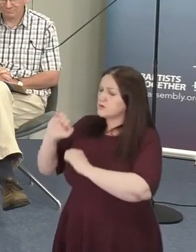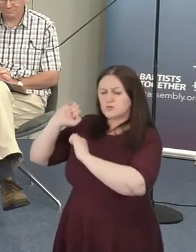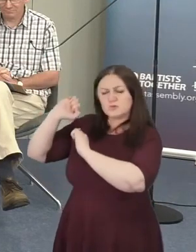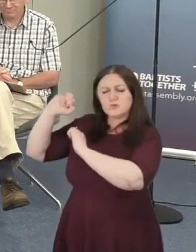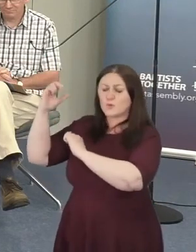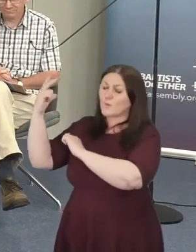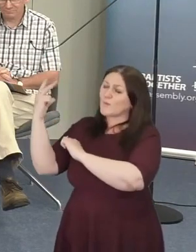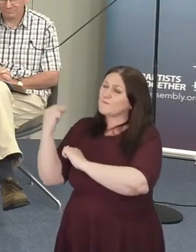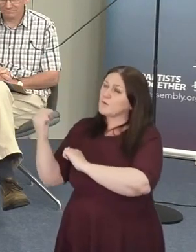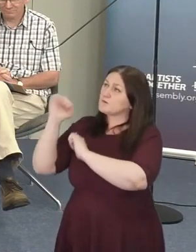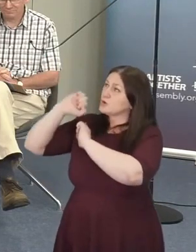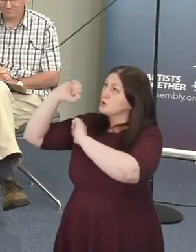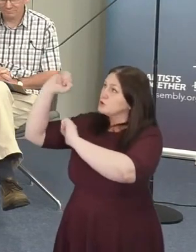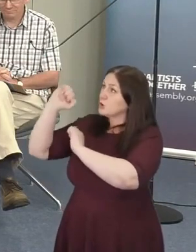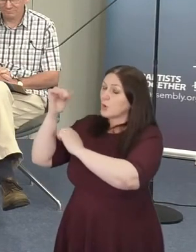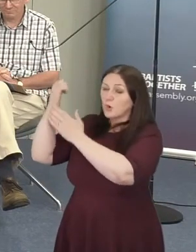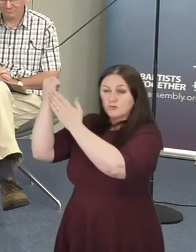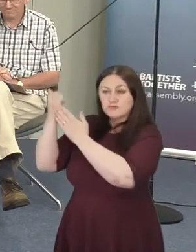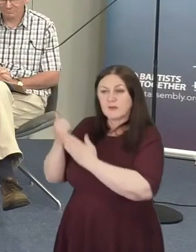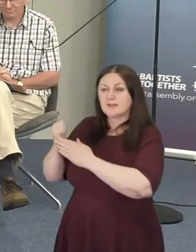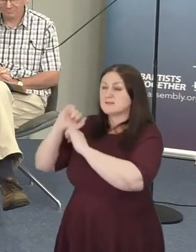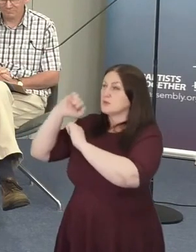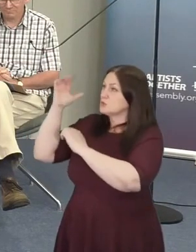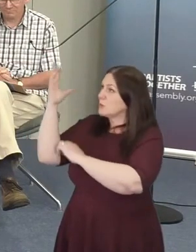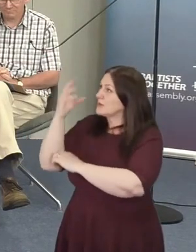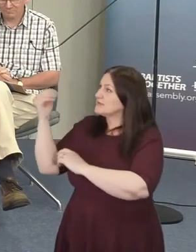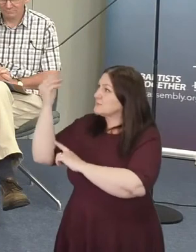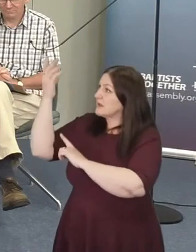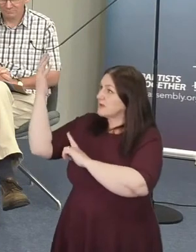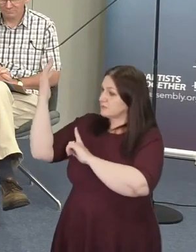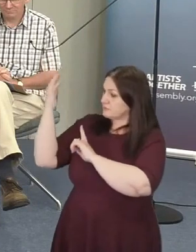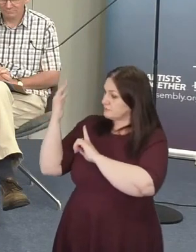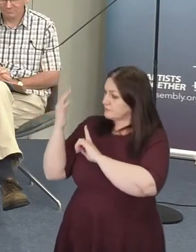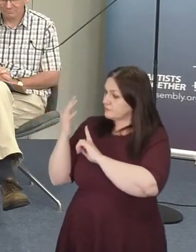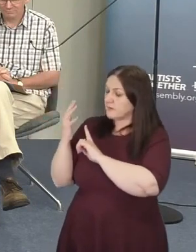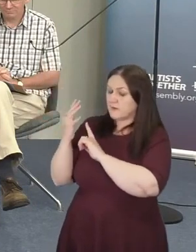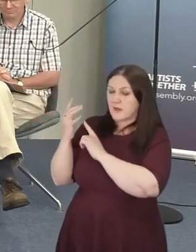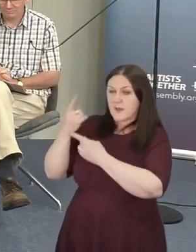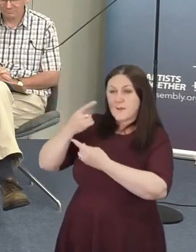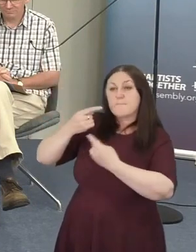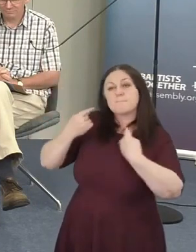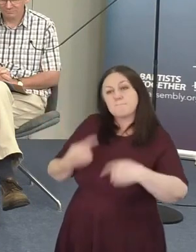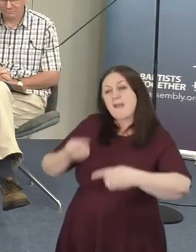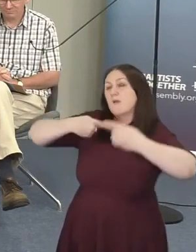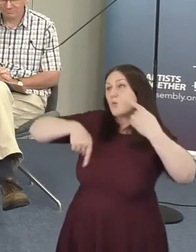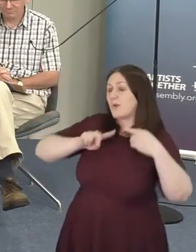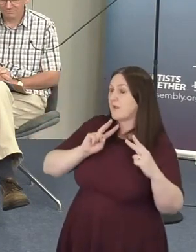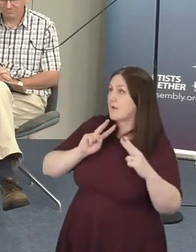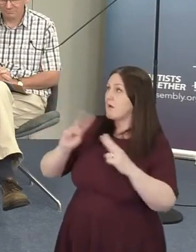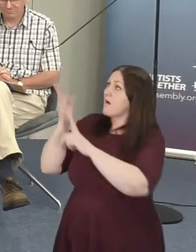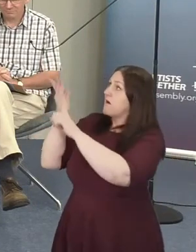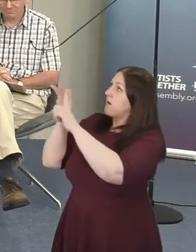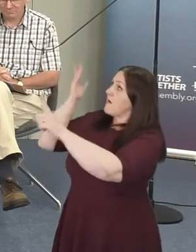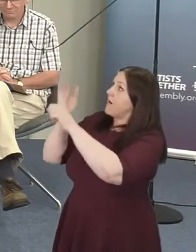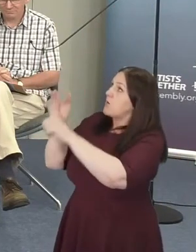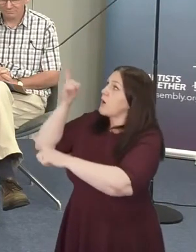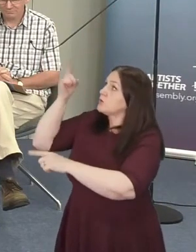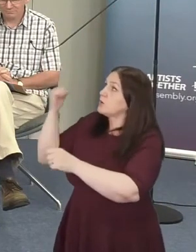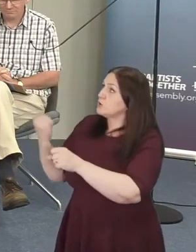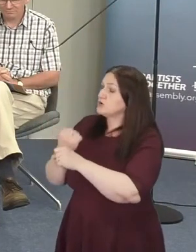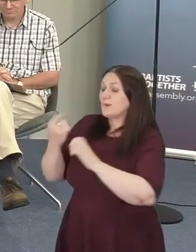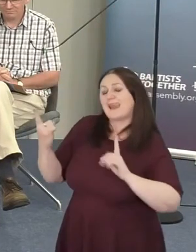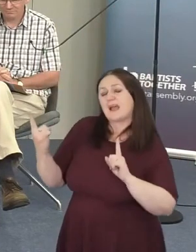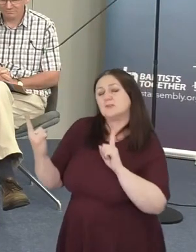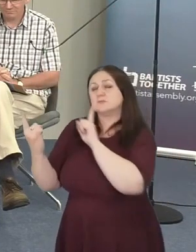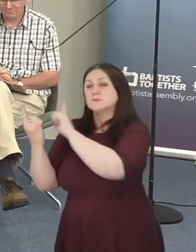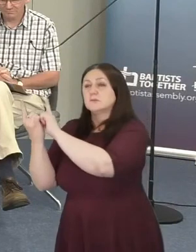just within us and between us but also in our communities. Lord may we perceive what you are doing and join you there. Anoint us